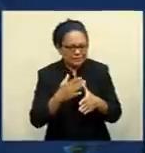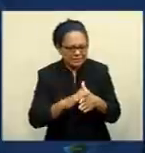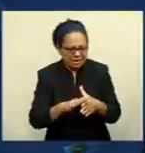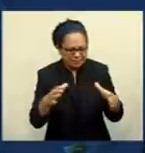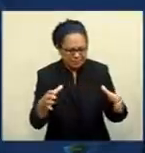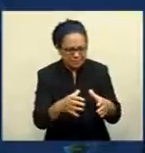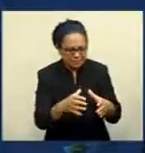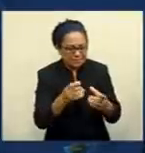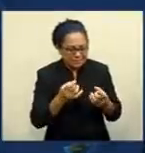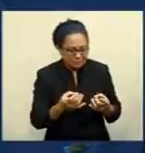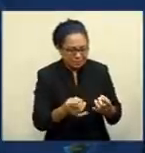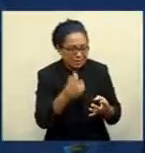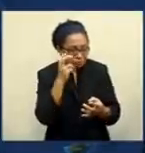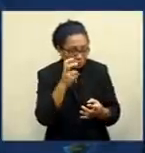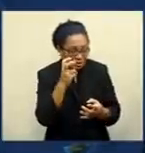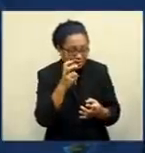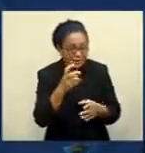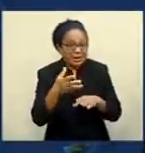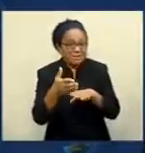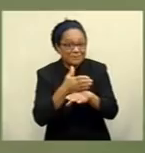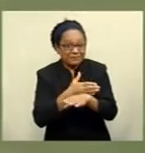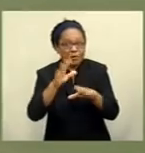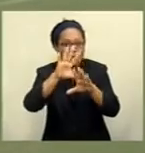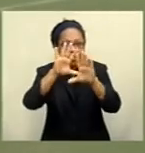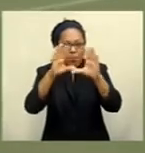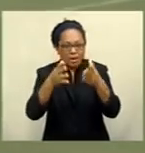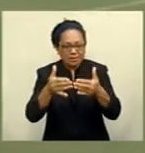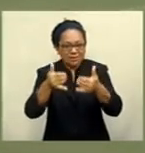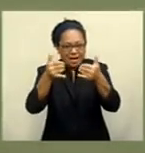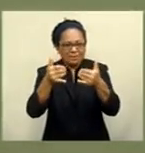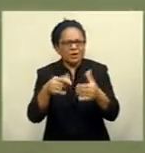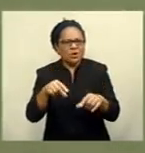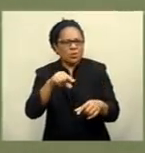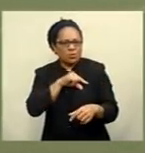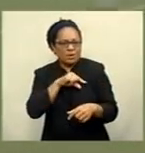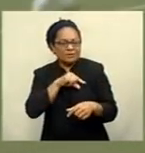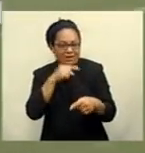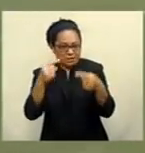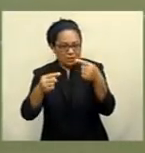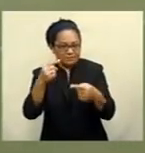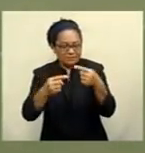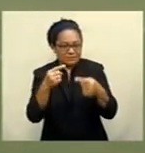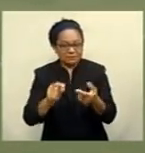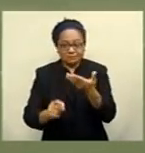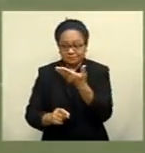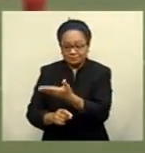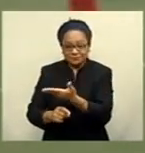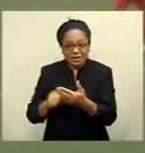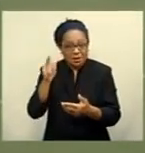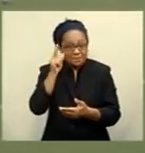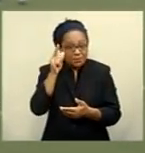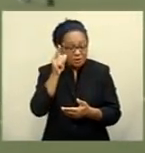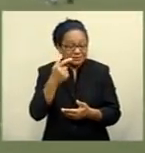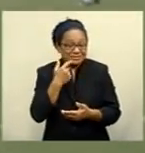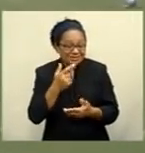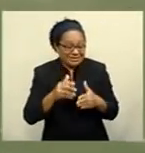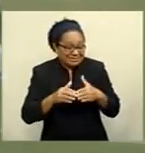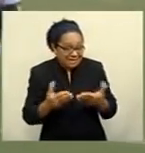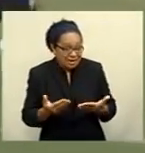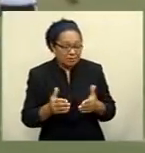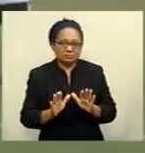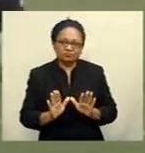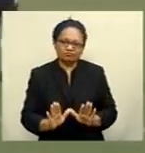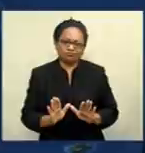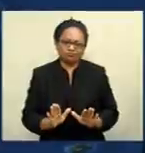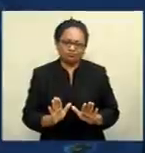into the final camp before the World Cup qualifiers. Fiji FA chief executive Mohammed Yusuf says all they can do now is wait.